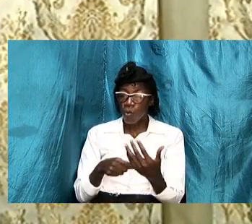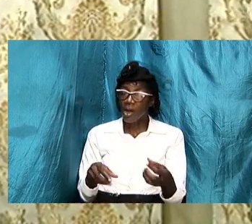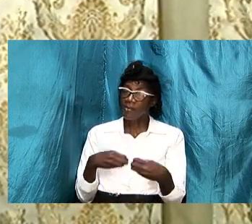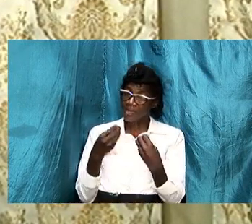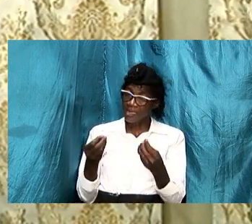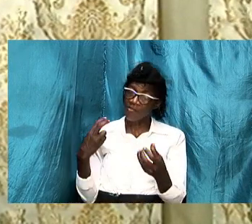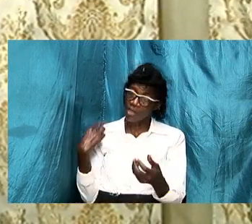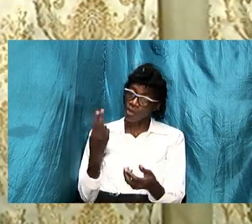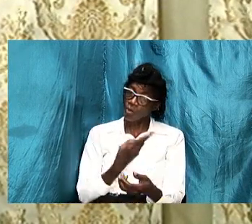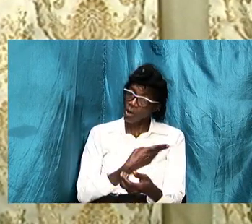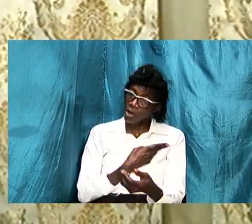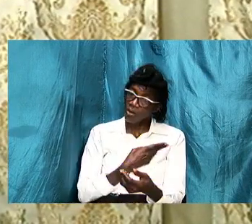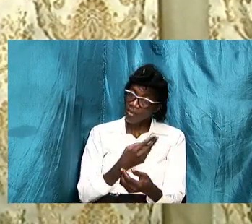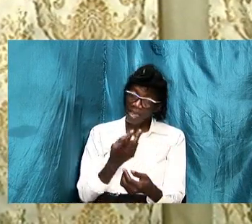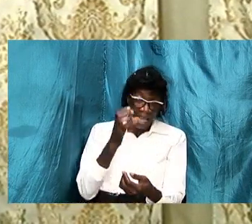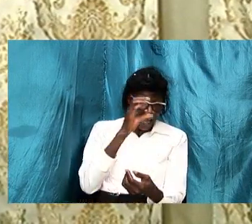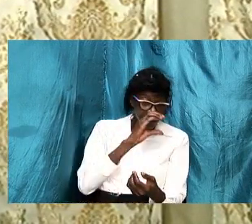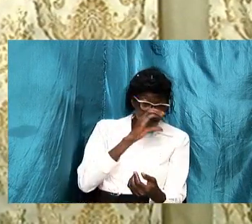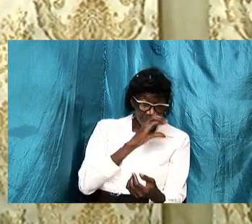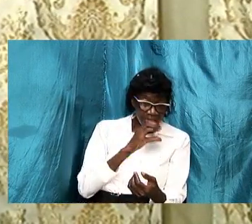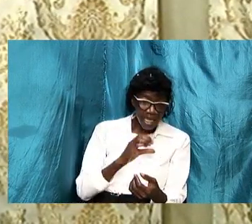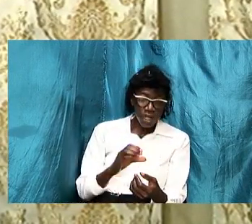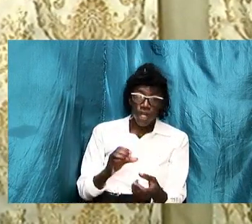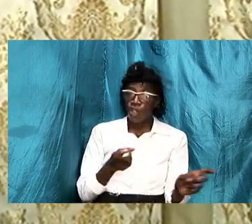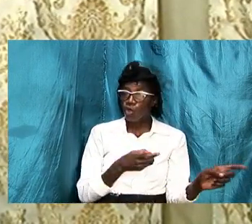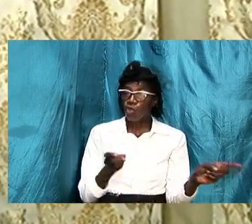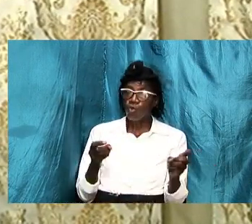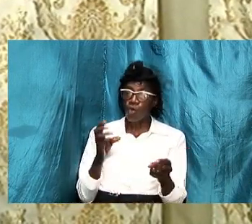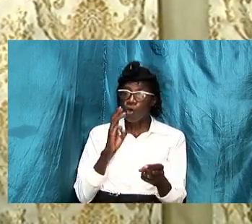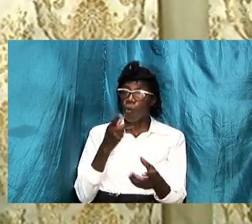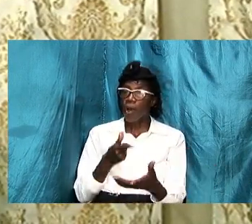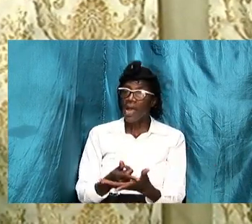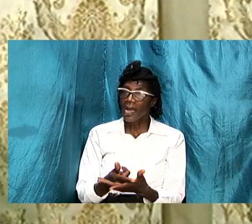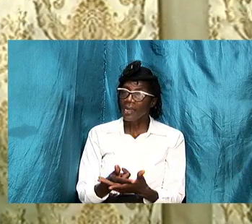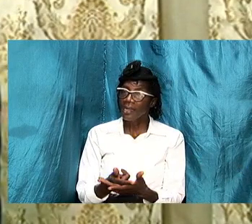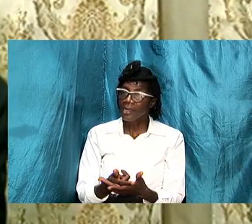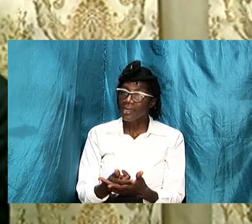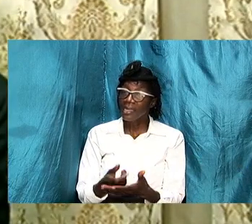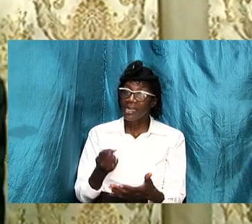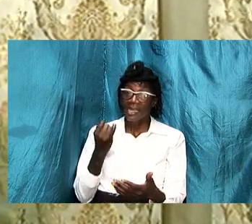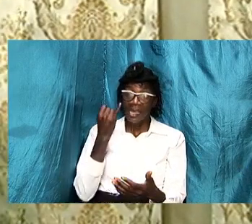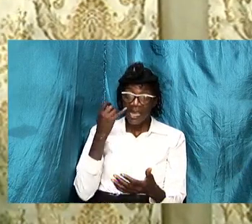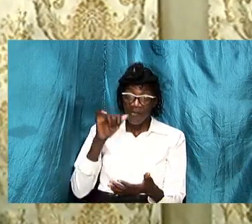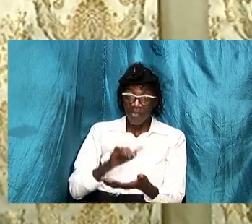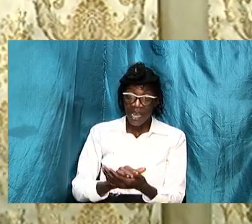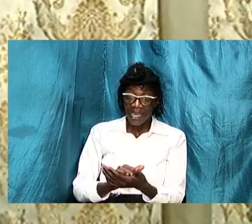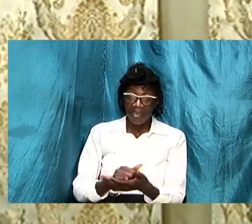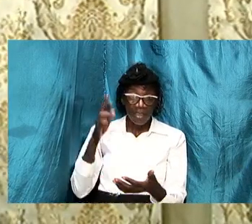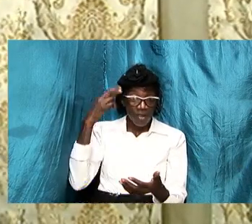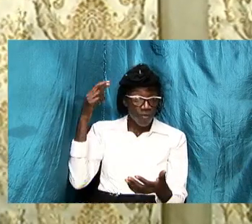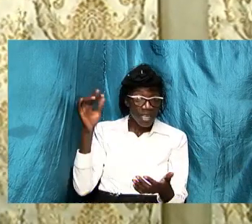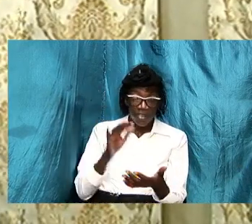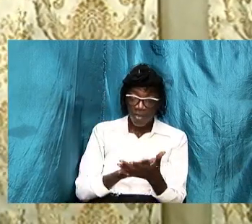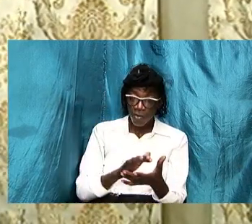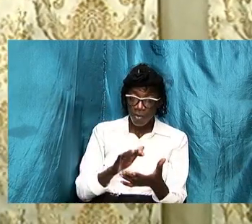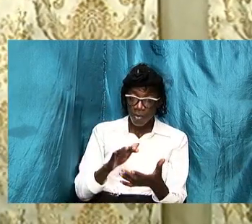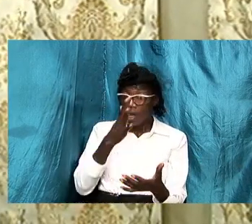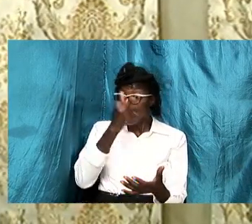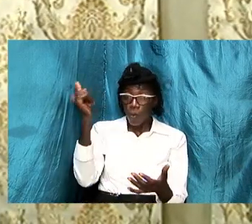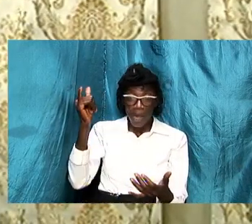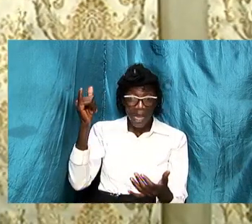given to us and seek to do it well but if that is the reason why the ladies have